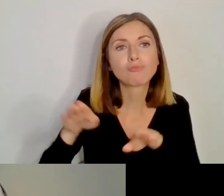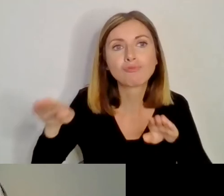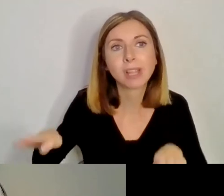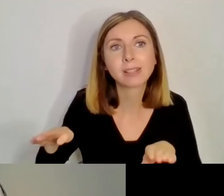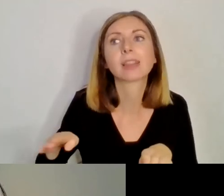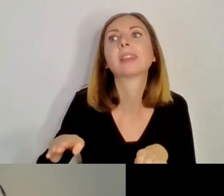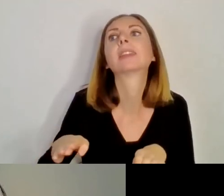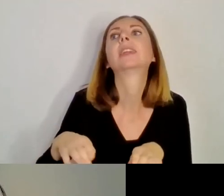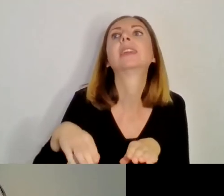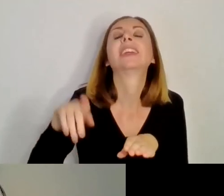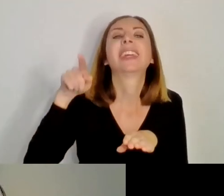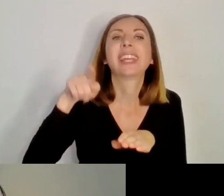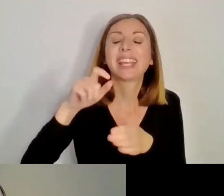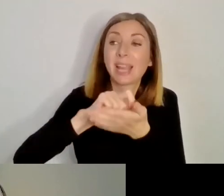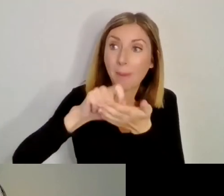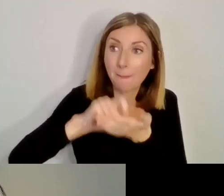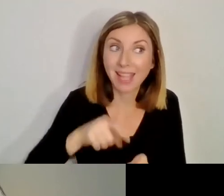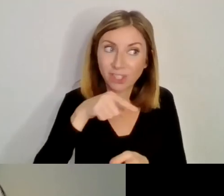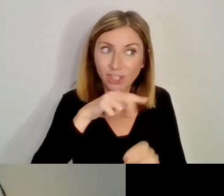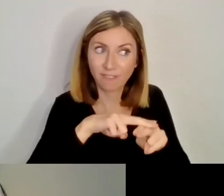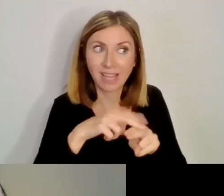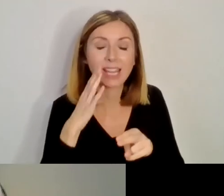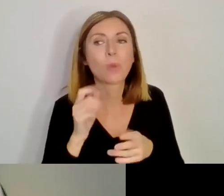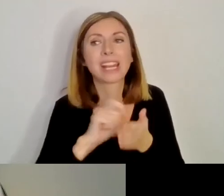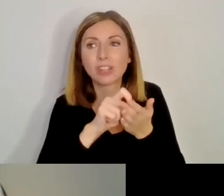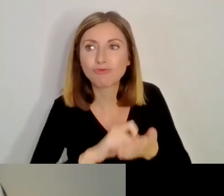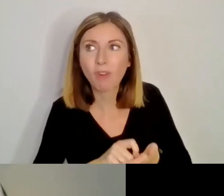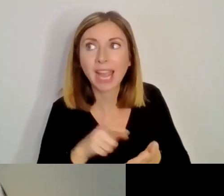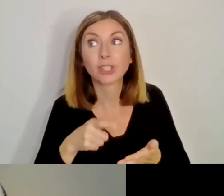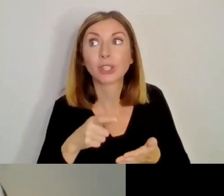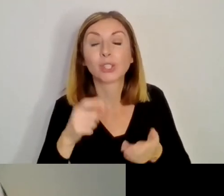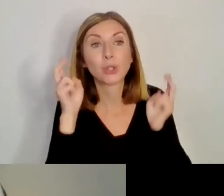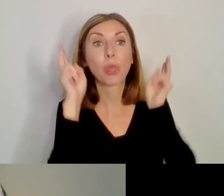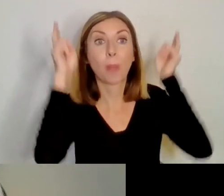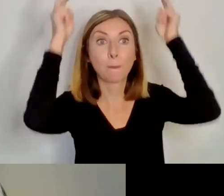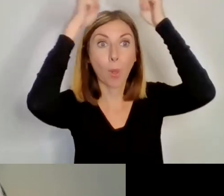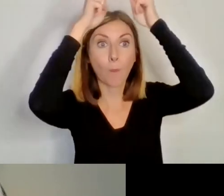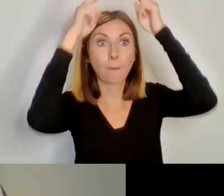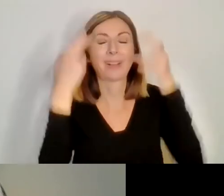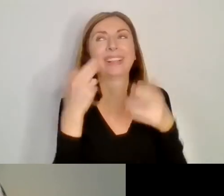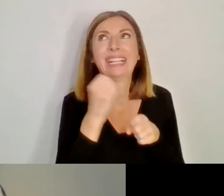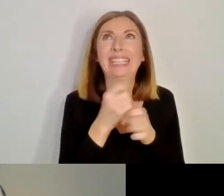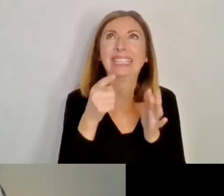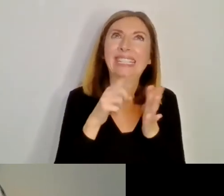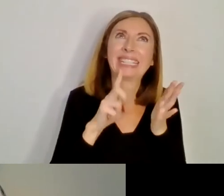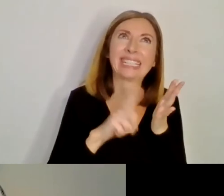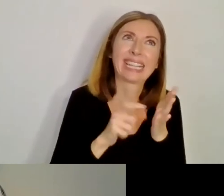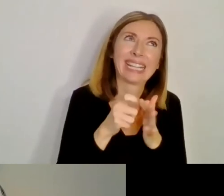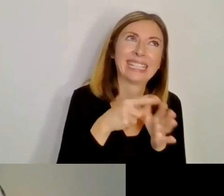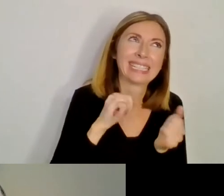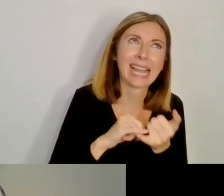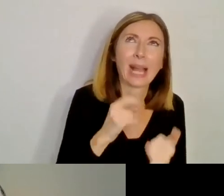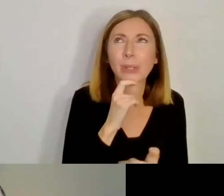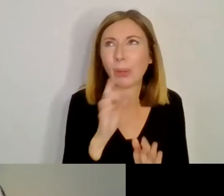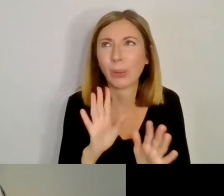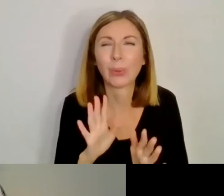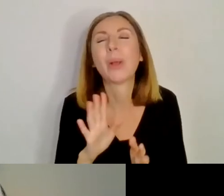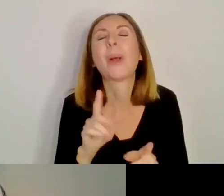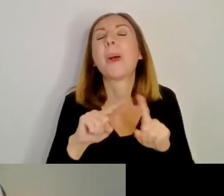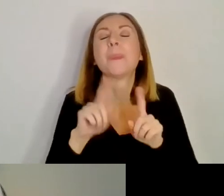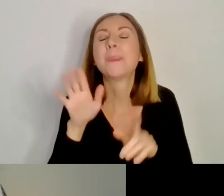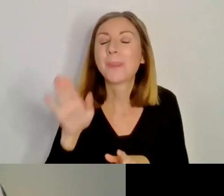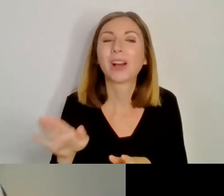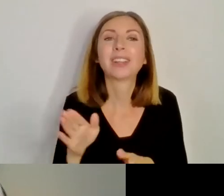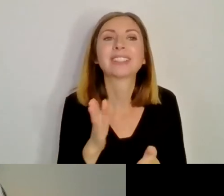who mentions him when he writes to the Pope. And I'm sure the Pope is going, Gildas, who, you know, Columbanus clearly thinks he's very important. But no,